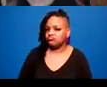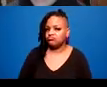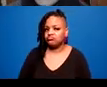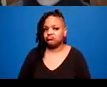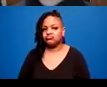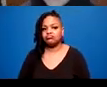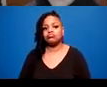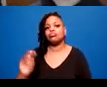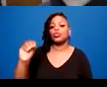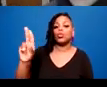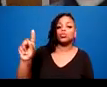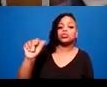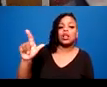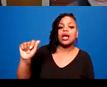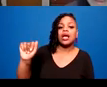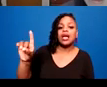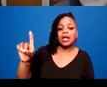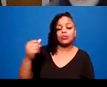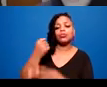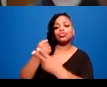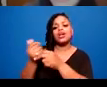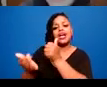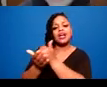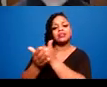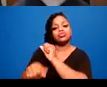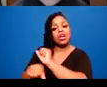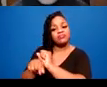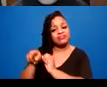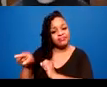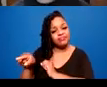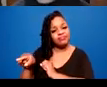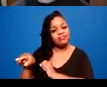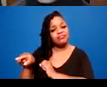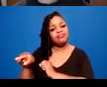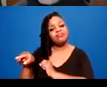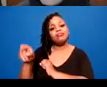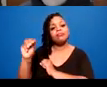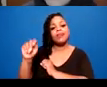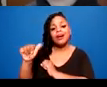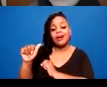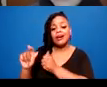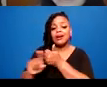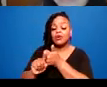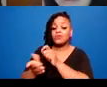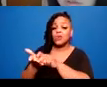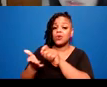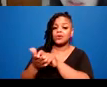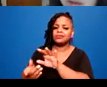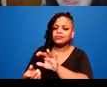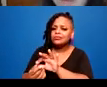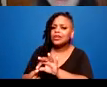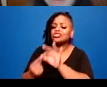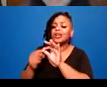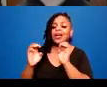And again mutual aid work. Maya wrote special education schooling. Solicity wrote